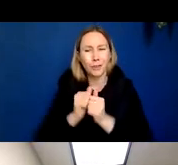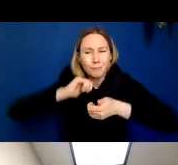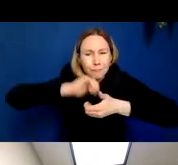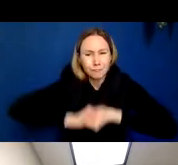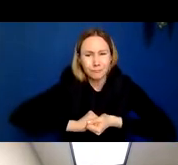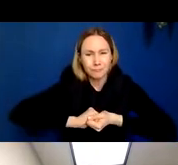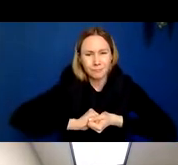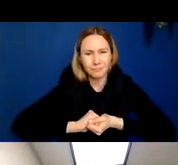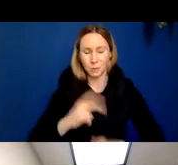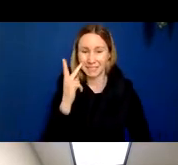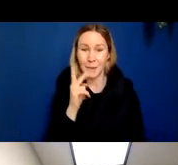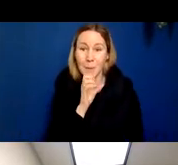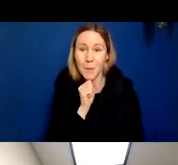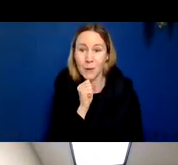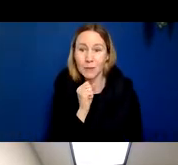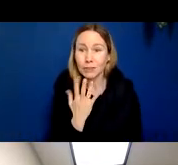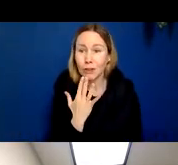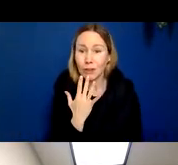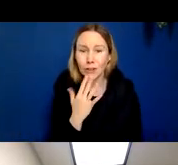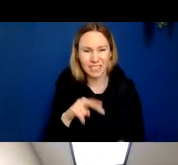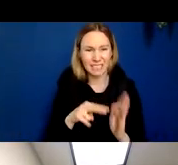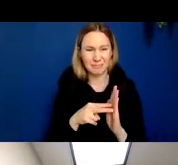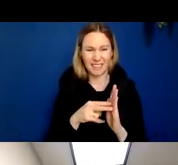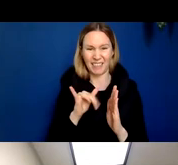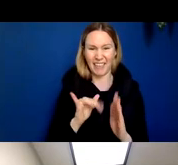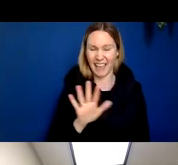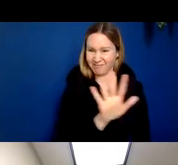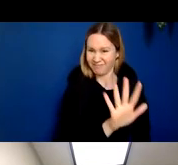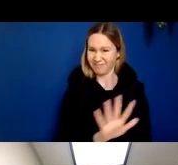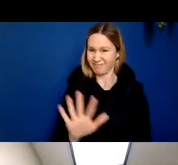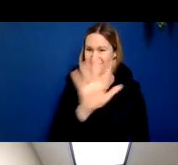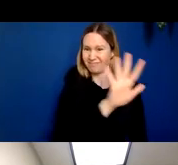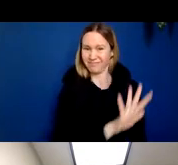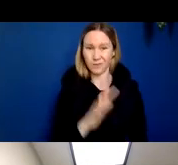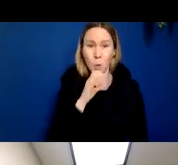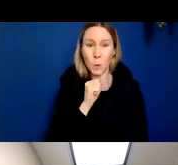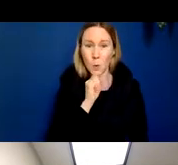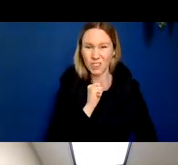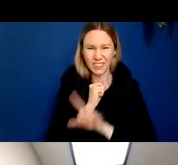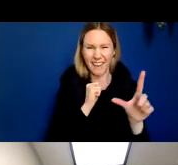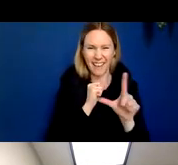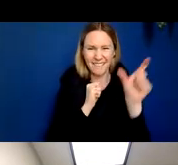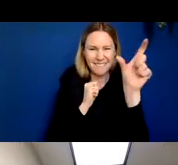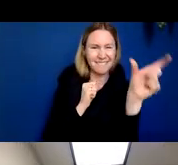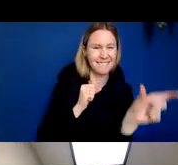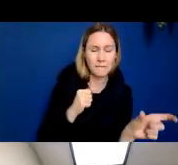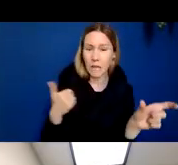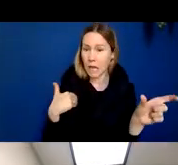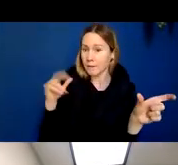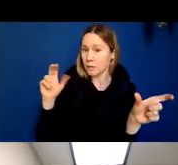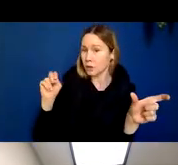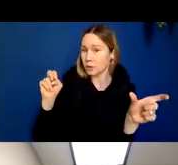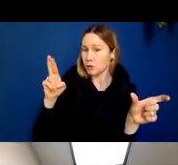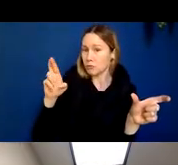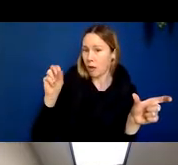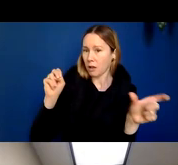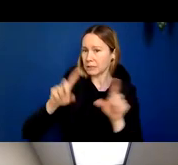here by this orangey color, meaning that this whole area of the brain, despite the fact that there are different types of neurons living in this part of